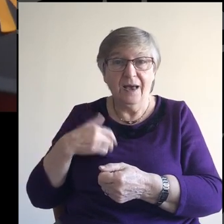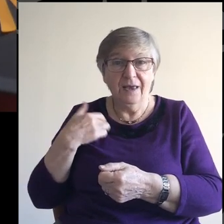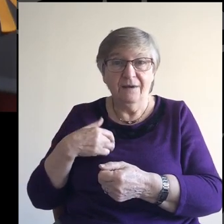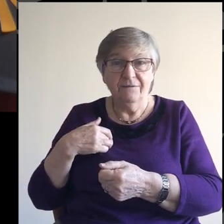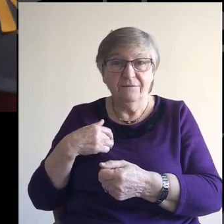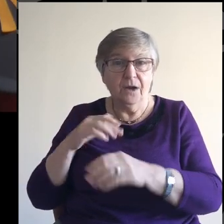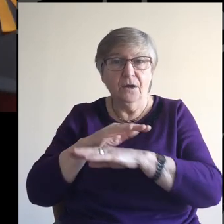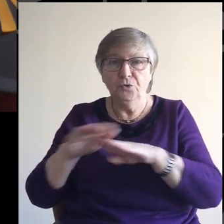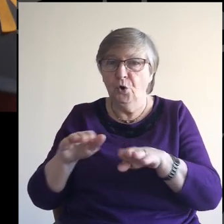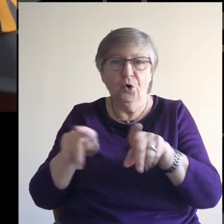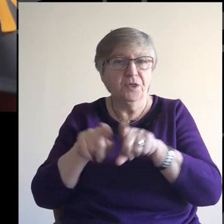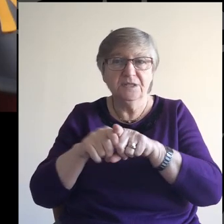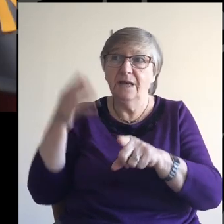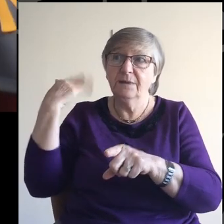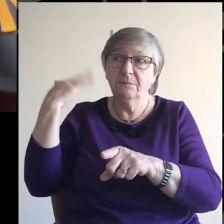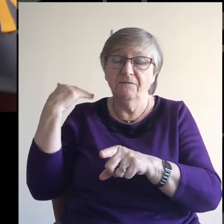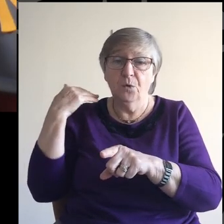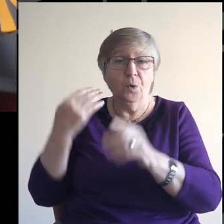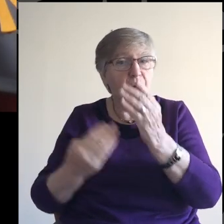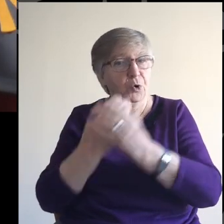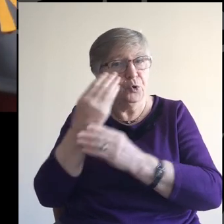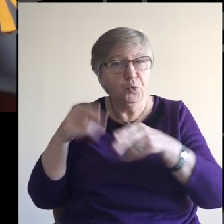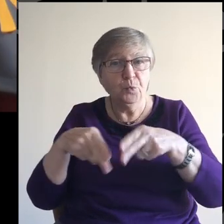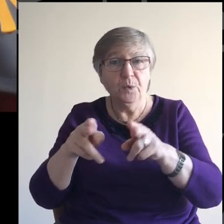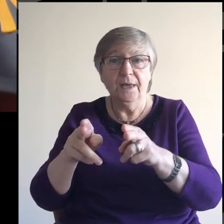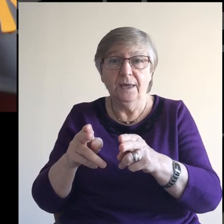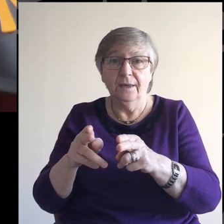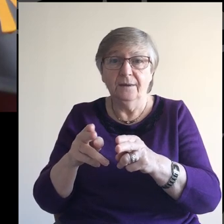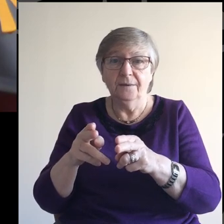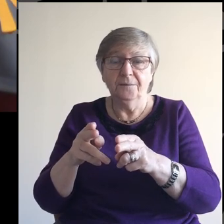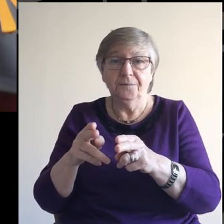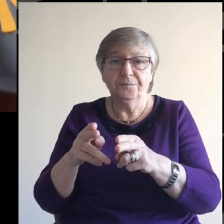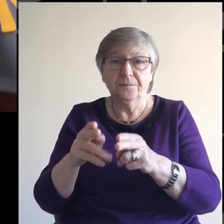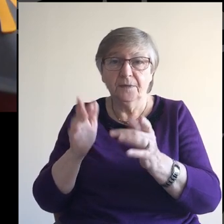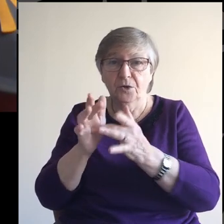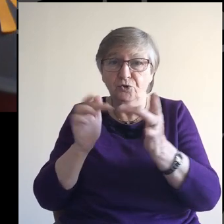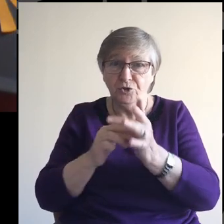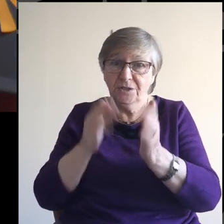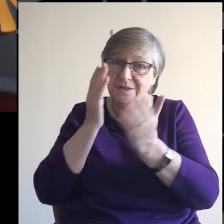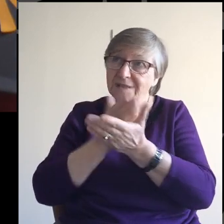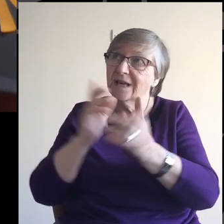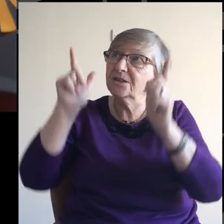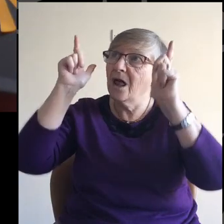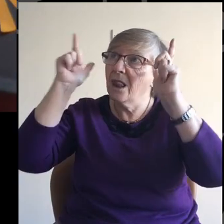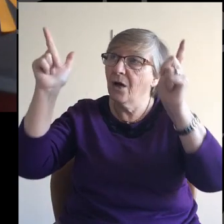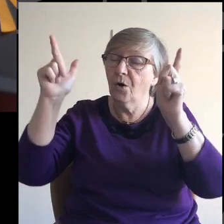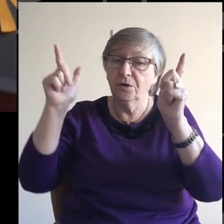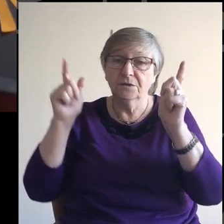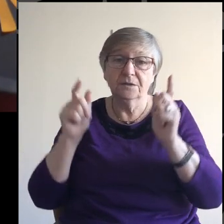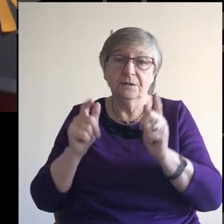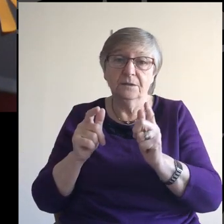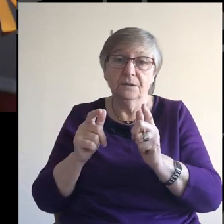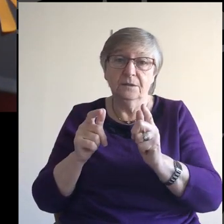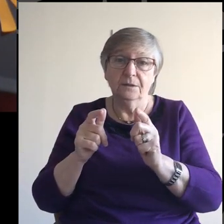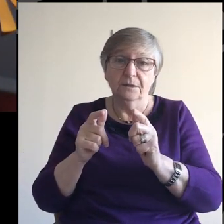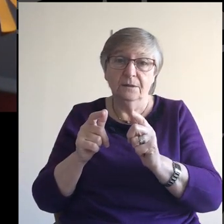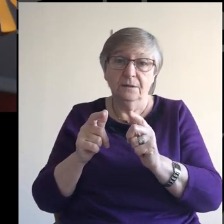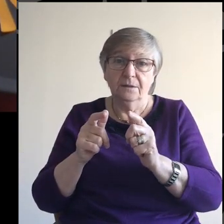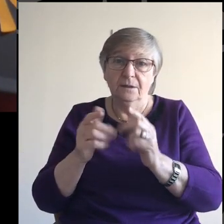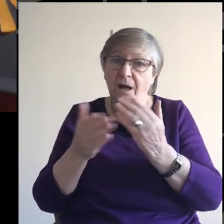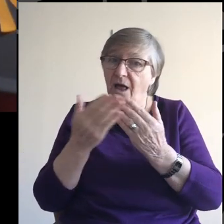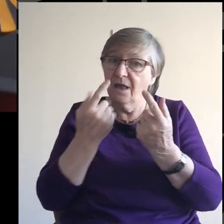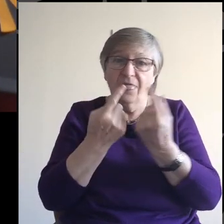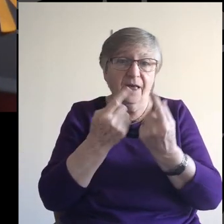It's no longer one thing, but now something else. Jesus is Lord, then, over all other claims and